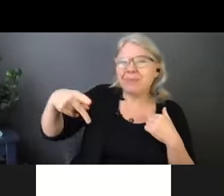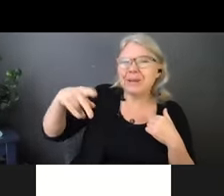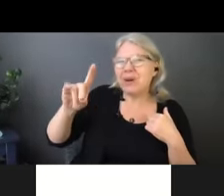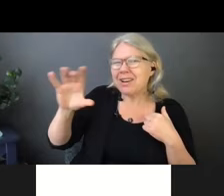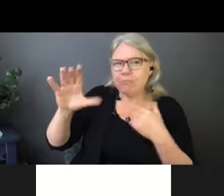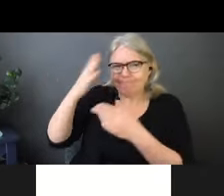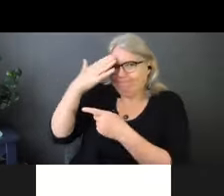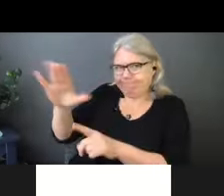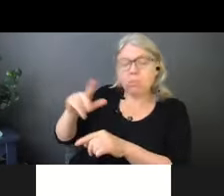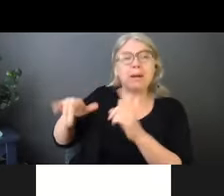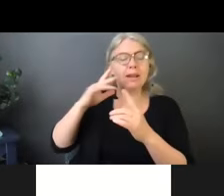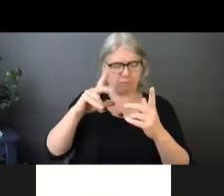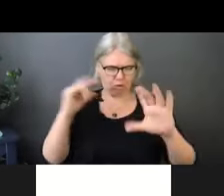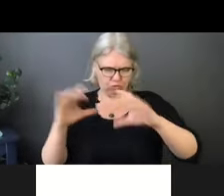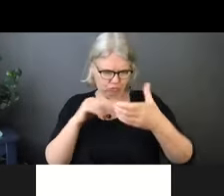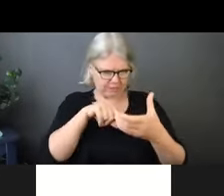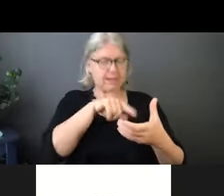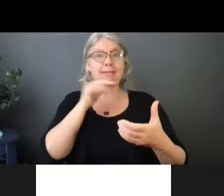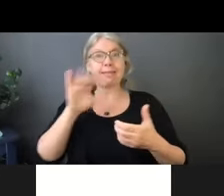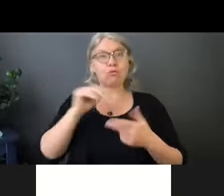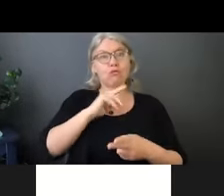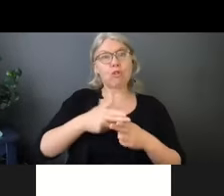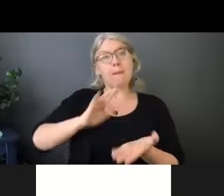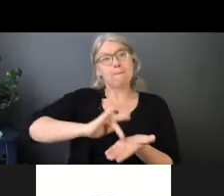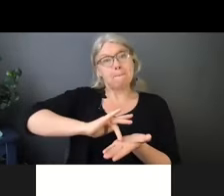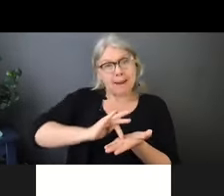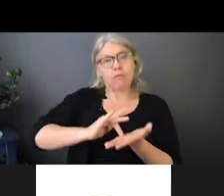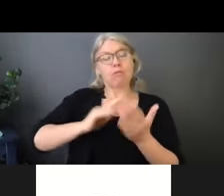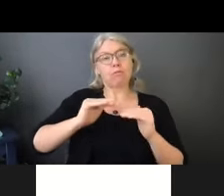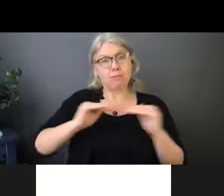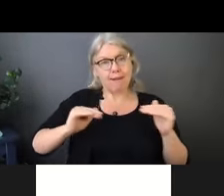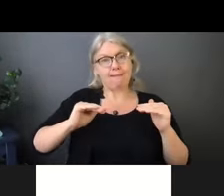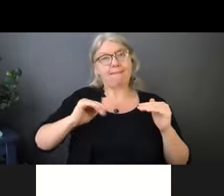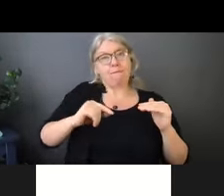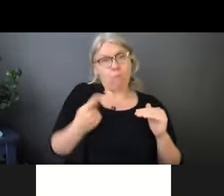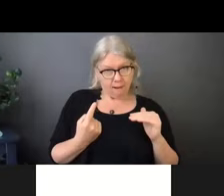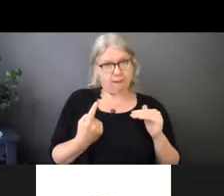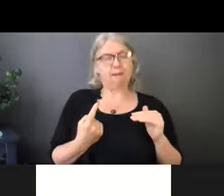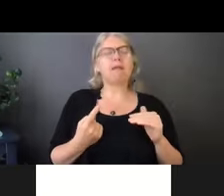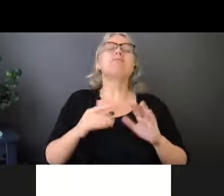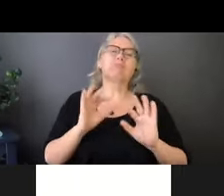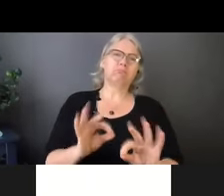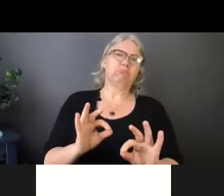mask, then I would say yes, but I don't know the answer to that question.